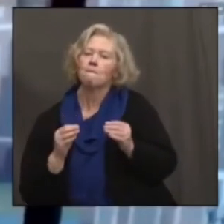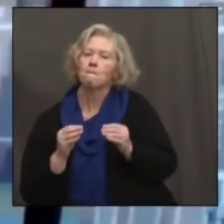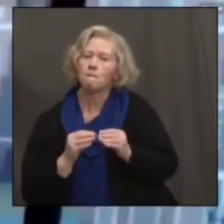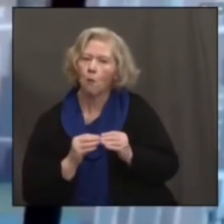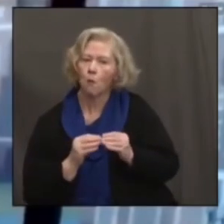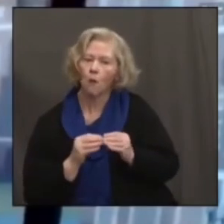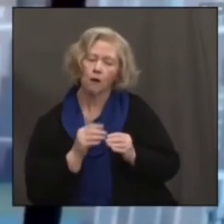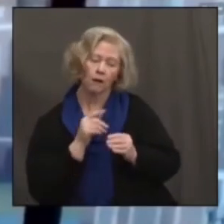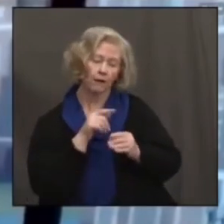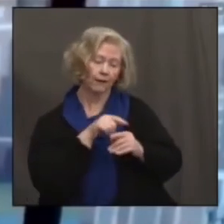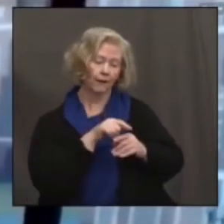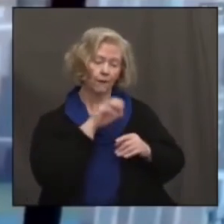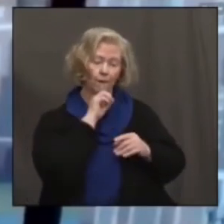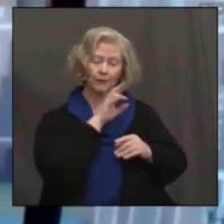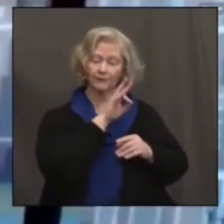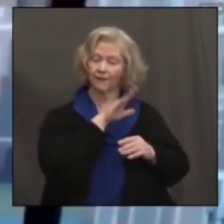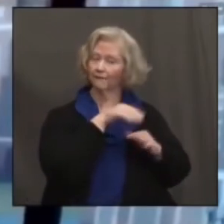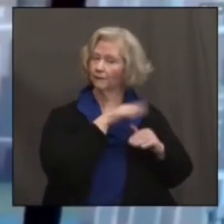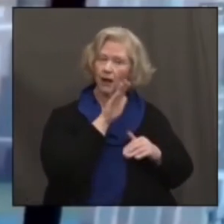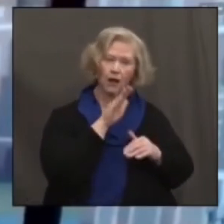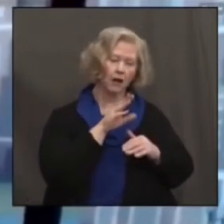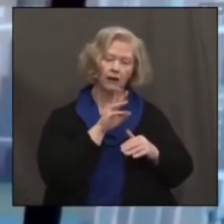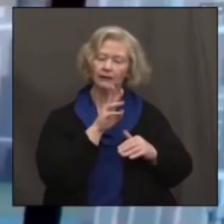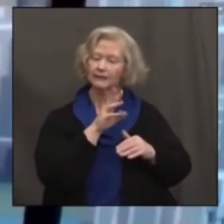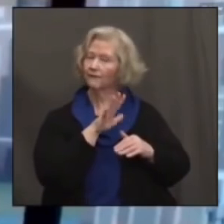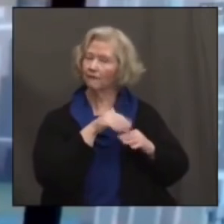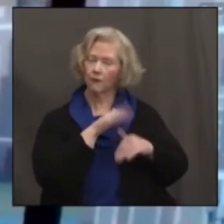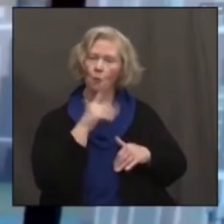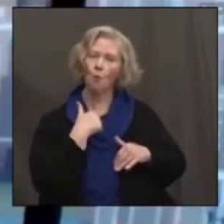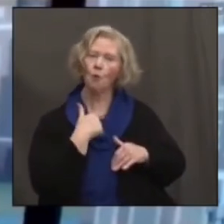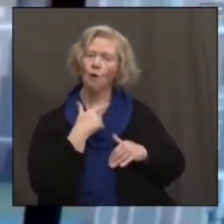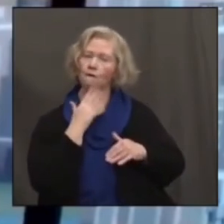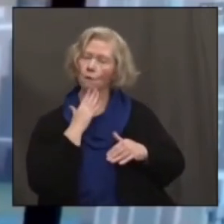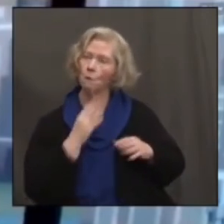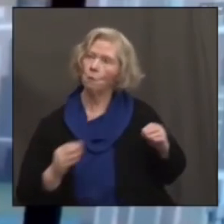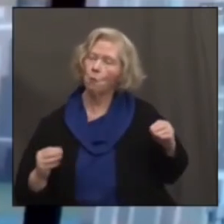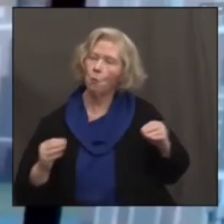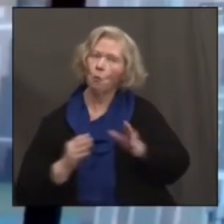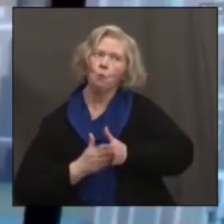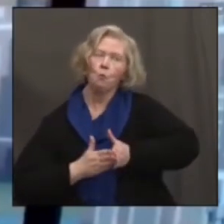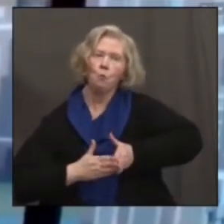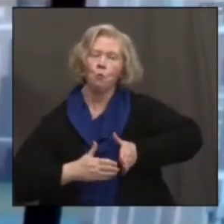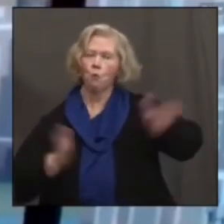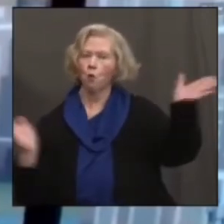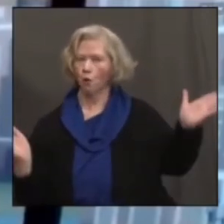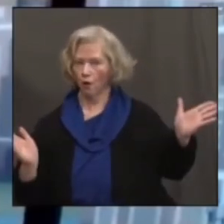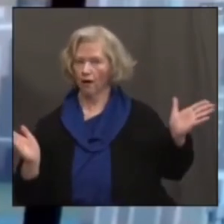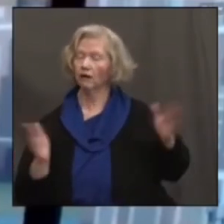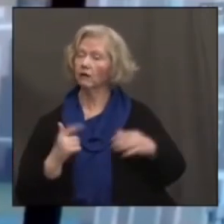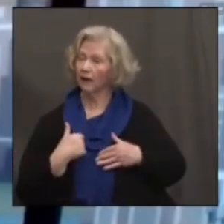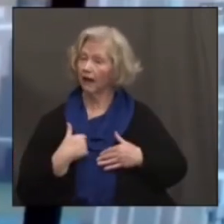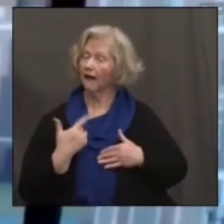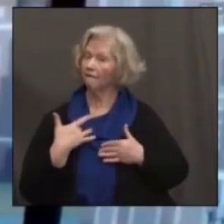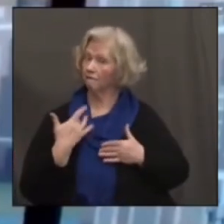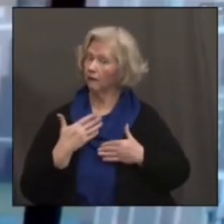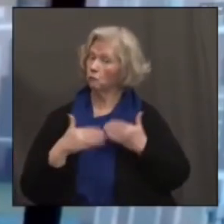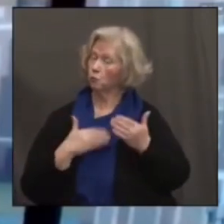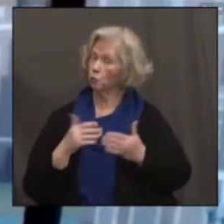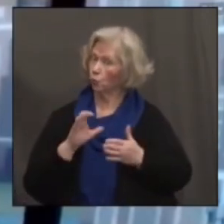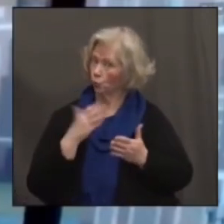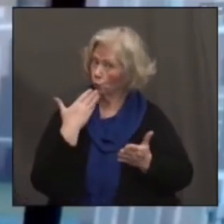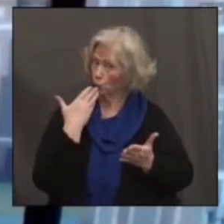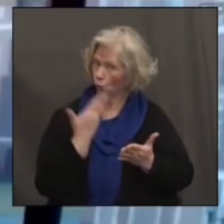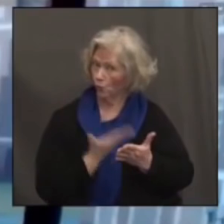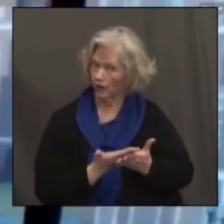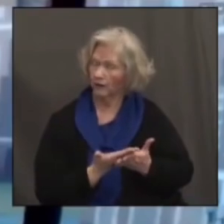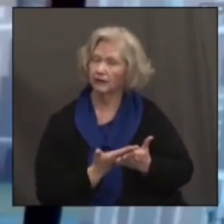over 75s and the, you know, over 65 populations, but, you more broadly. I think we're on a good course in that. You know,